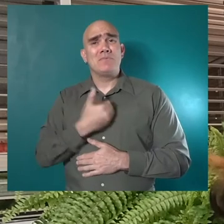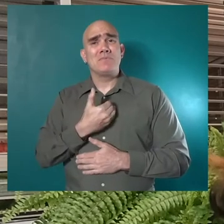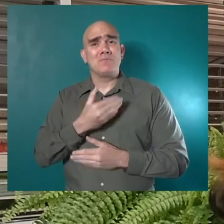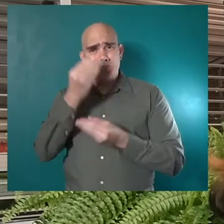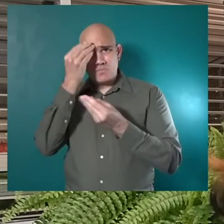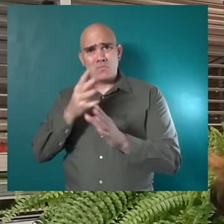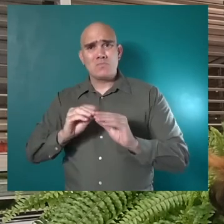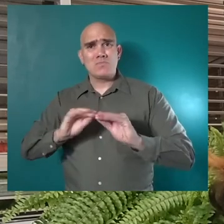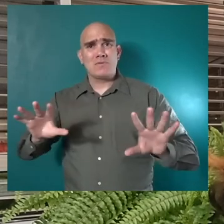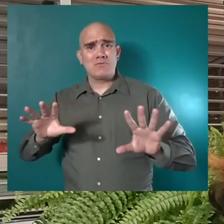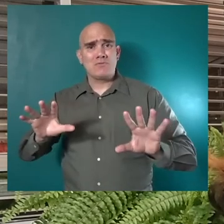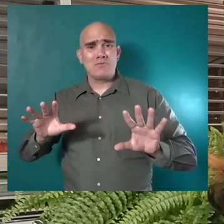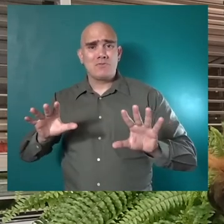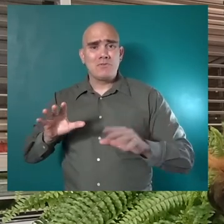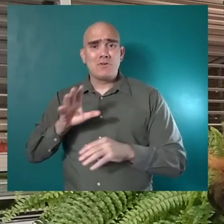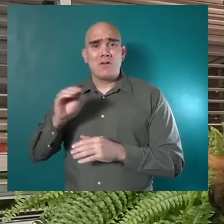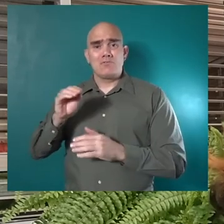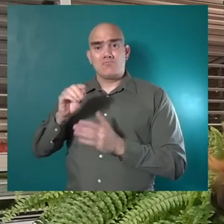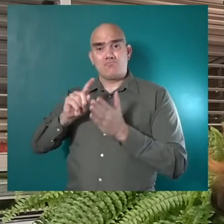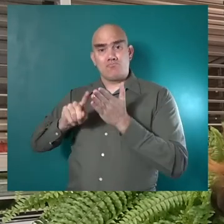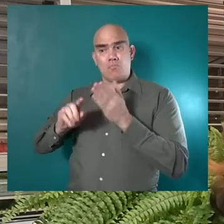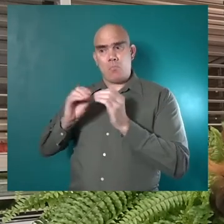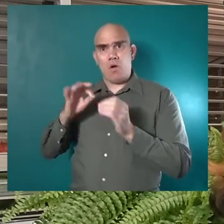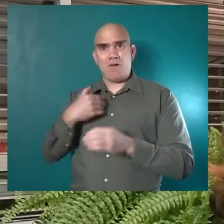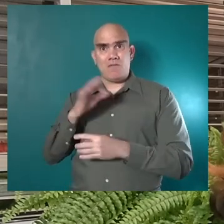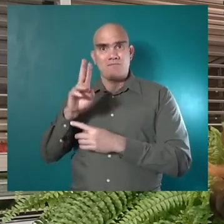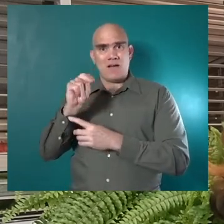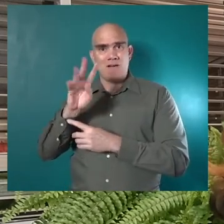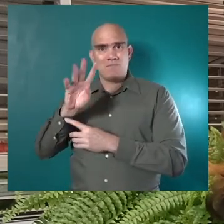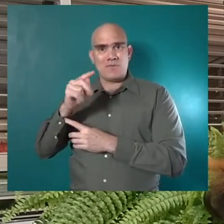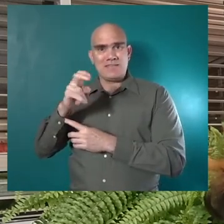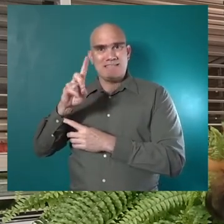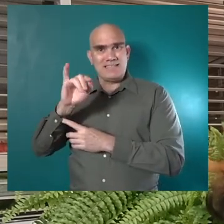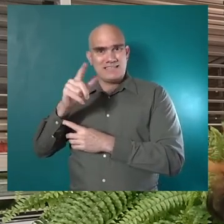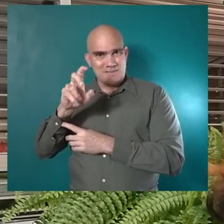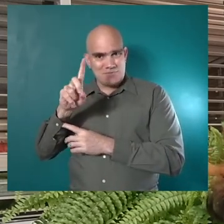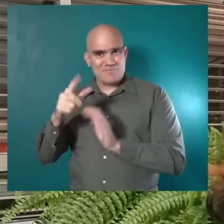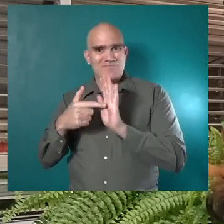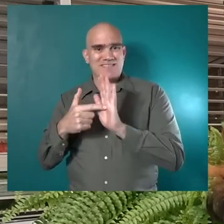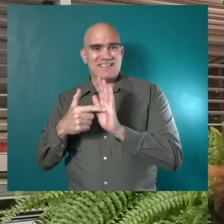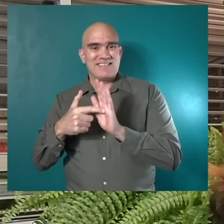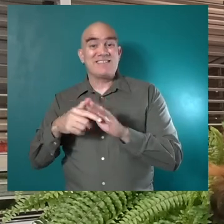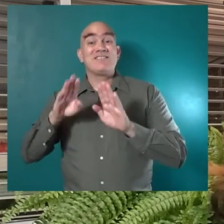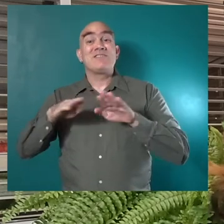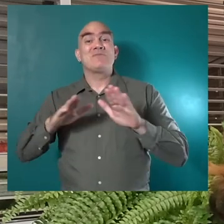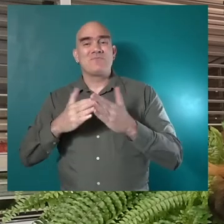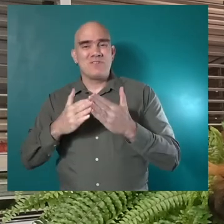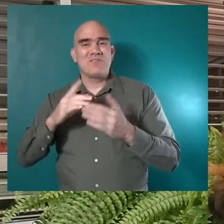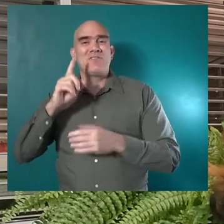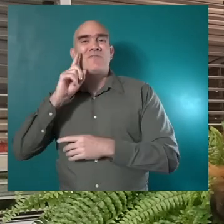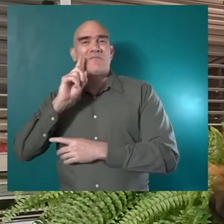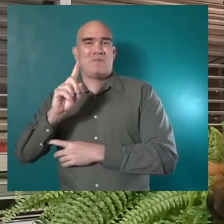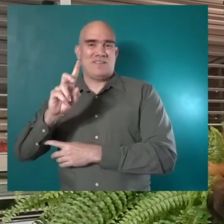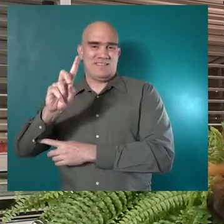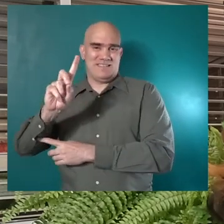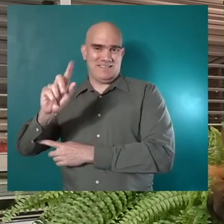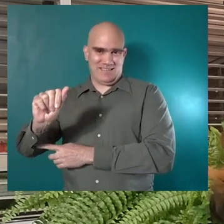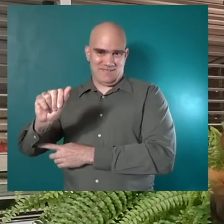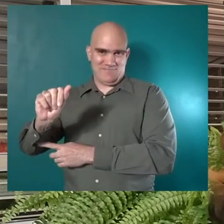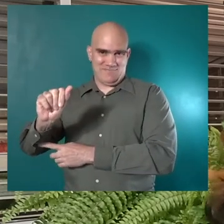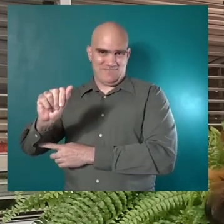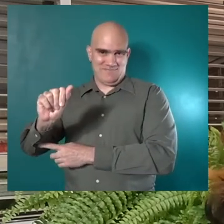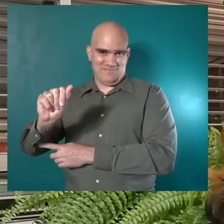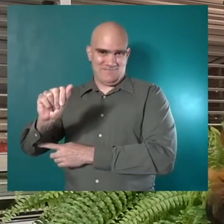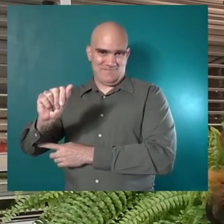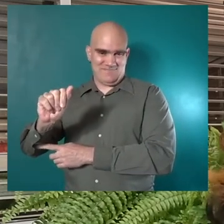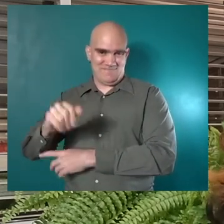please subscribe to our newsletter and check out more of our Fun for the Disabled Presents Children's